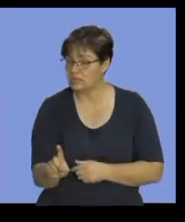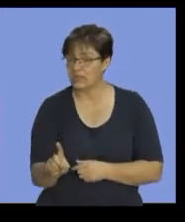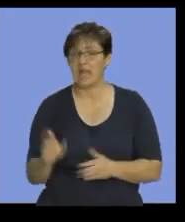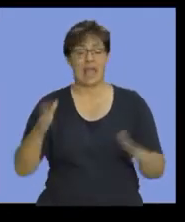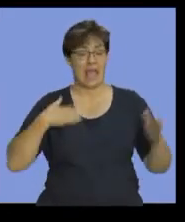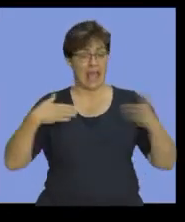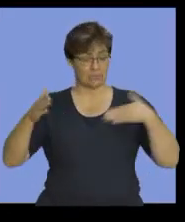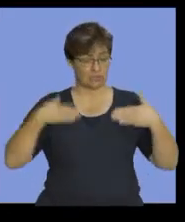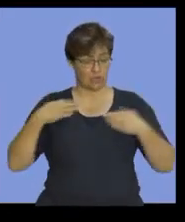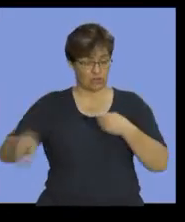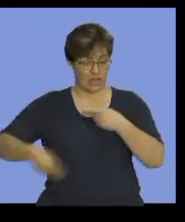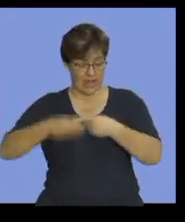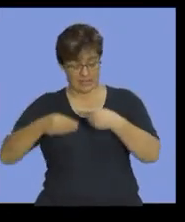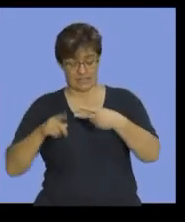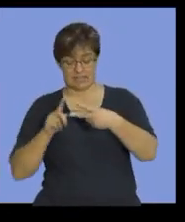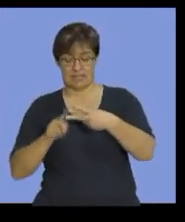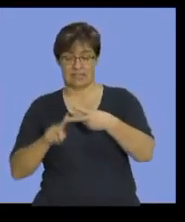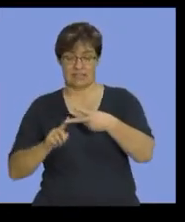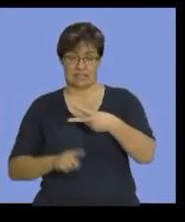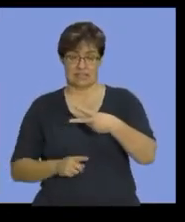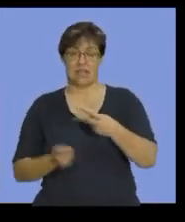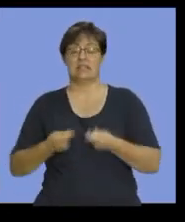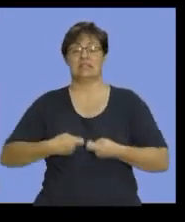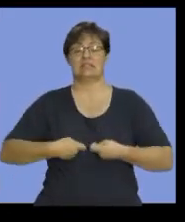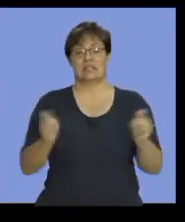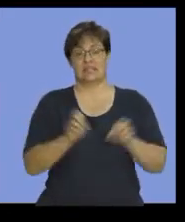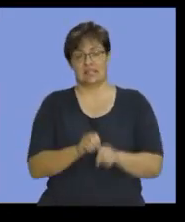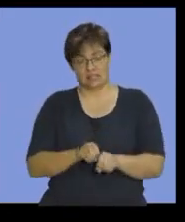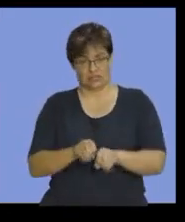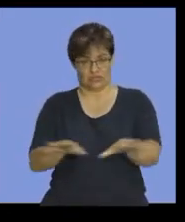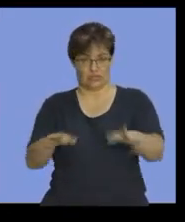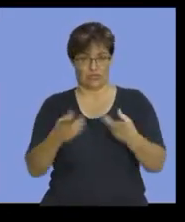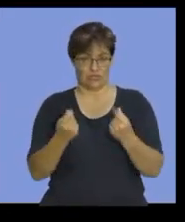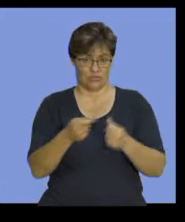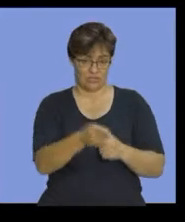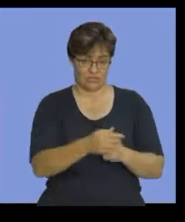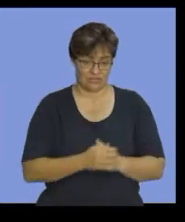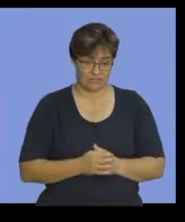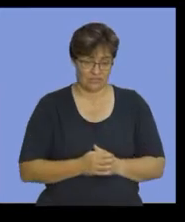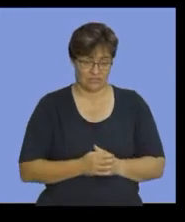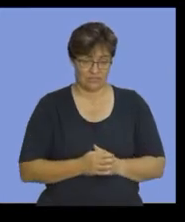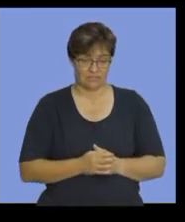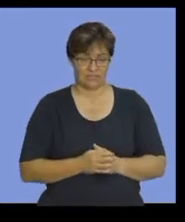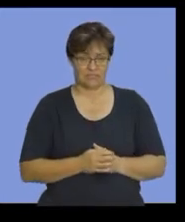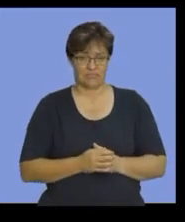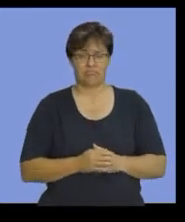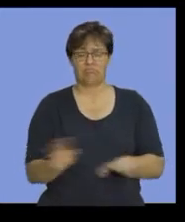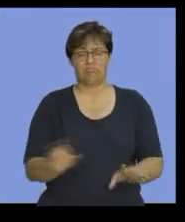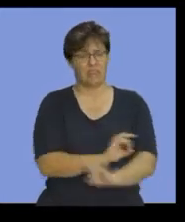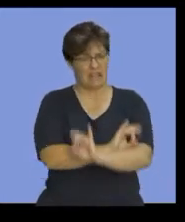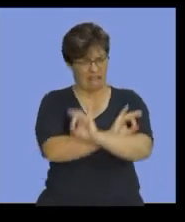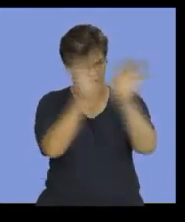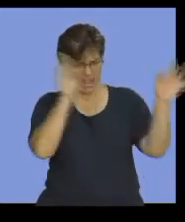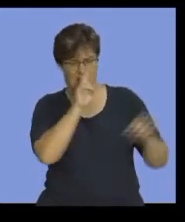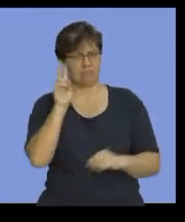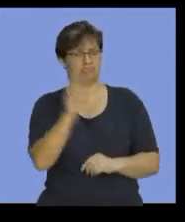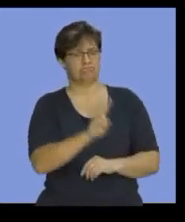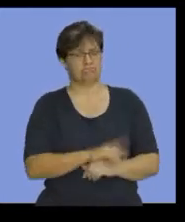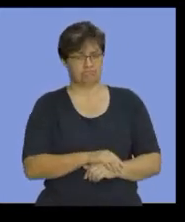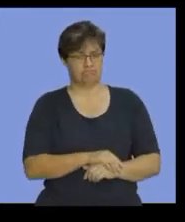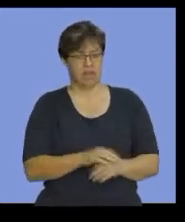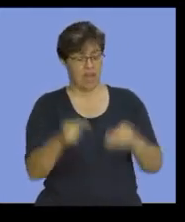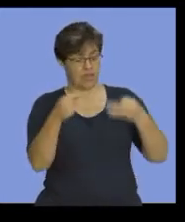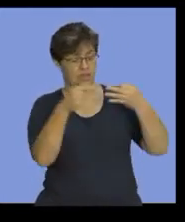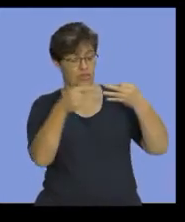cost and your selling and distribution cost. So clearly, you can see three